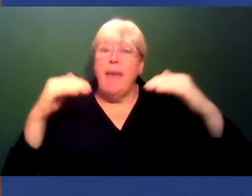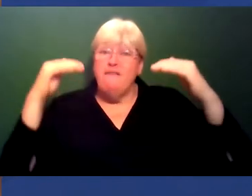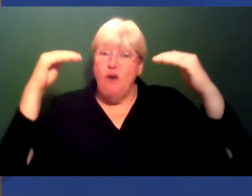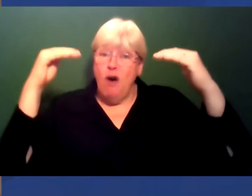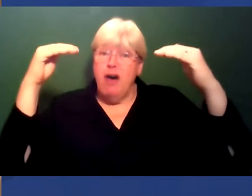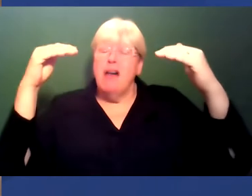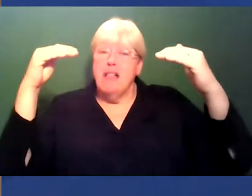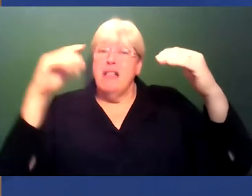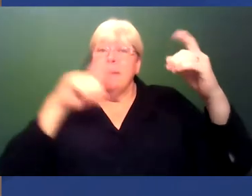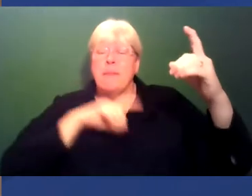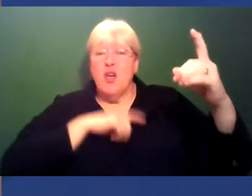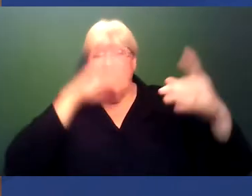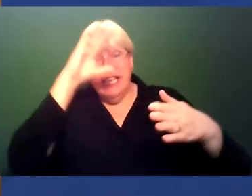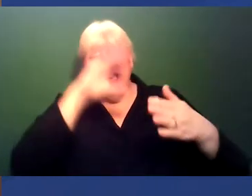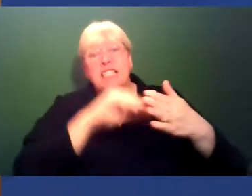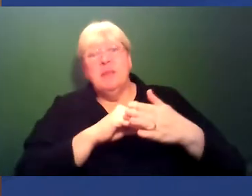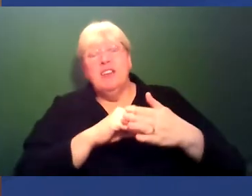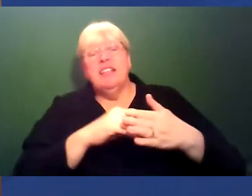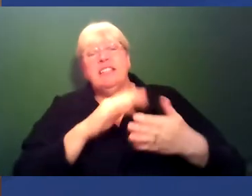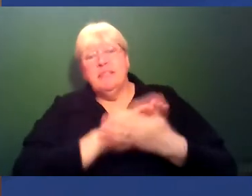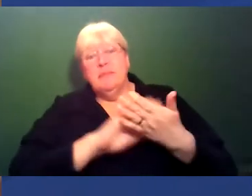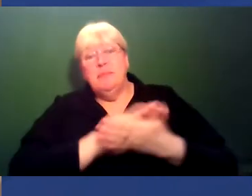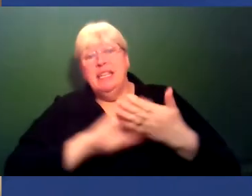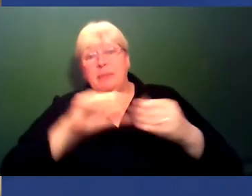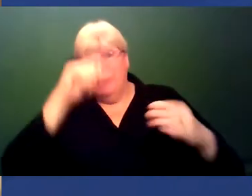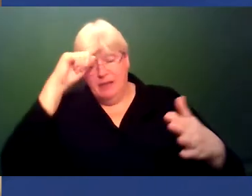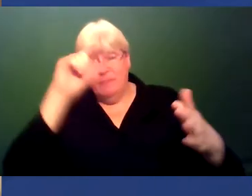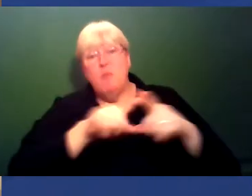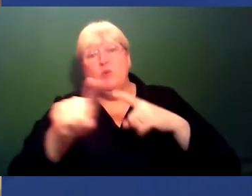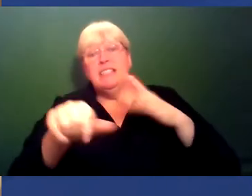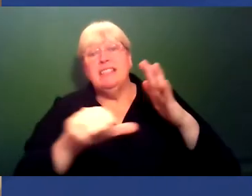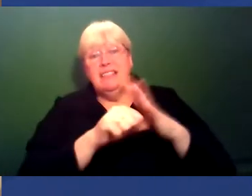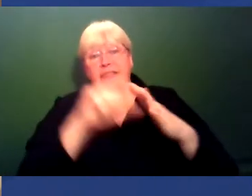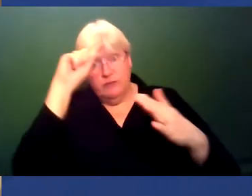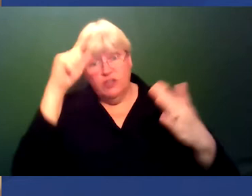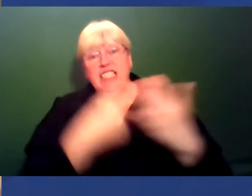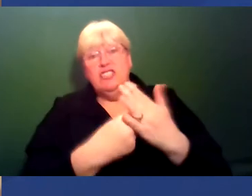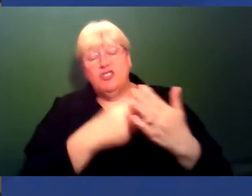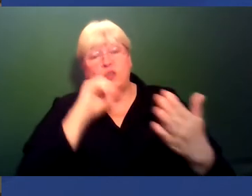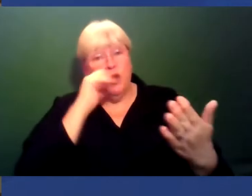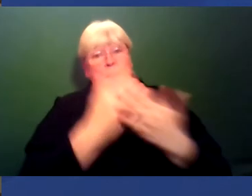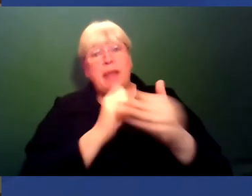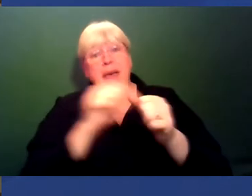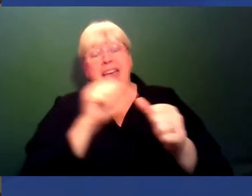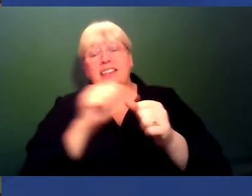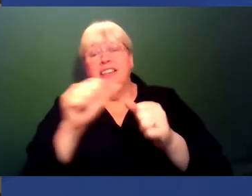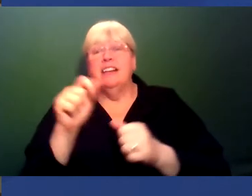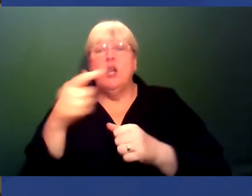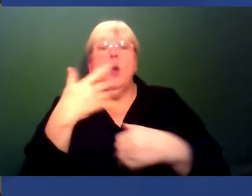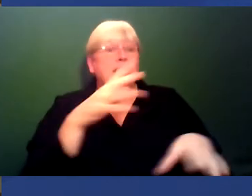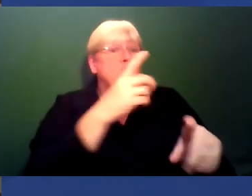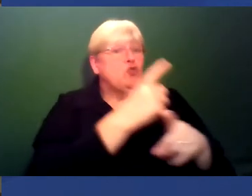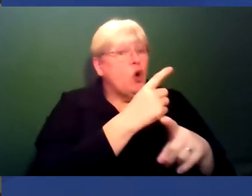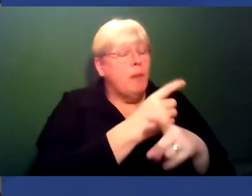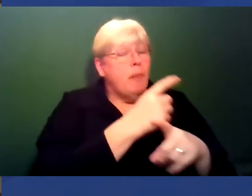of those experiences will make us make harder decisions and also make better decisions, I think. So I think you've talked about the